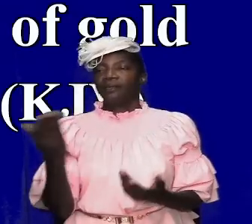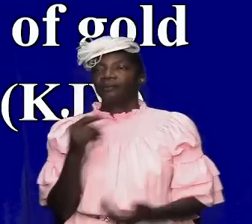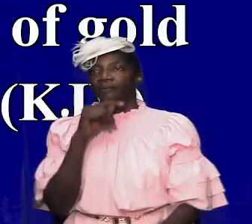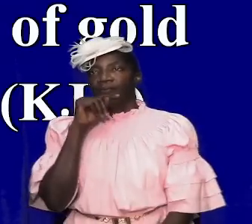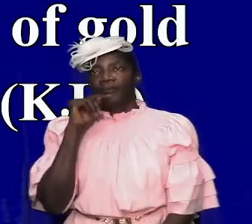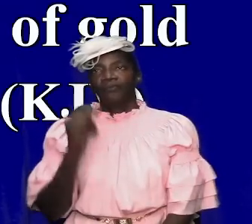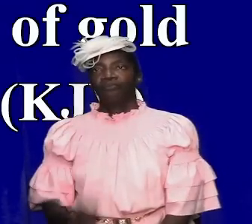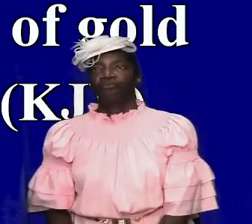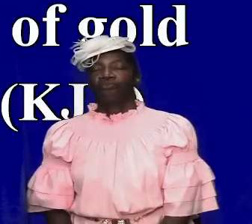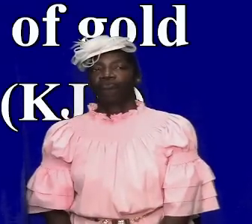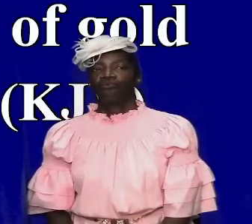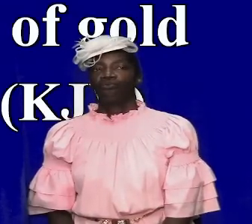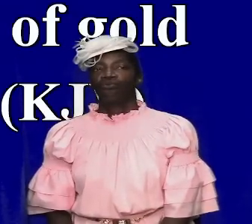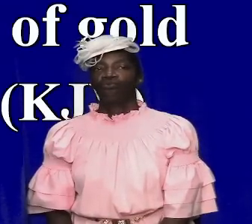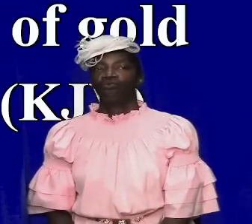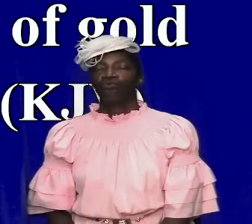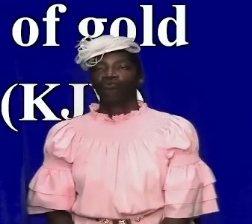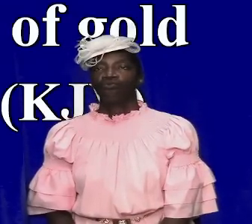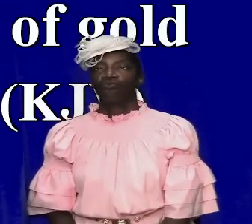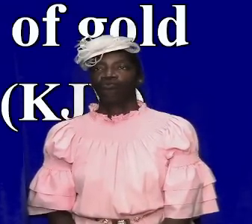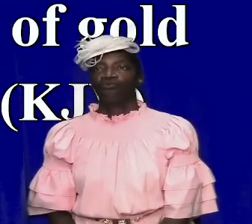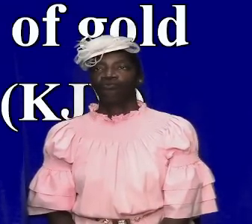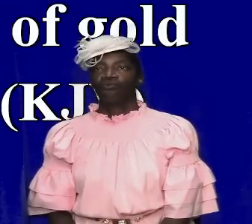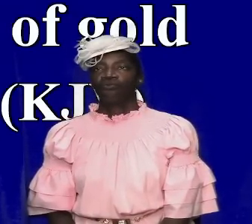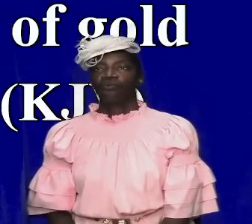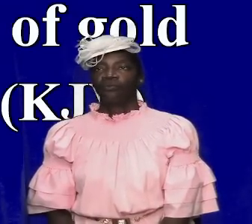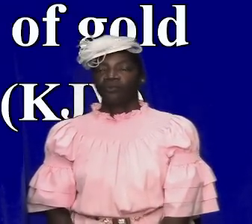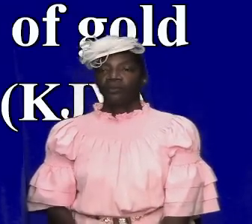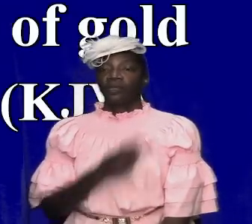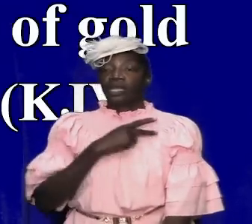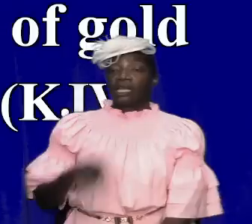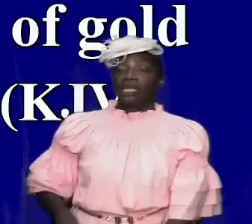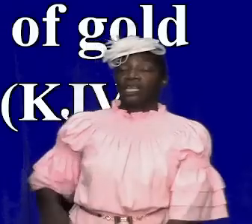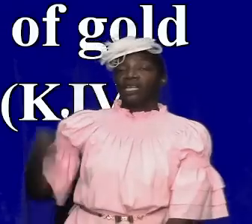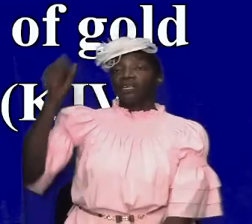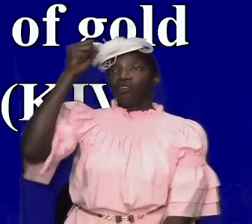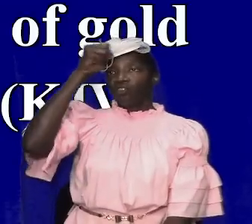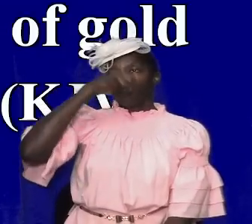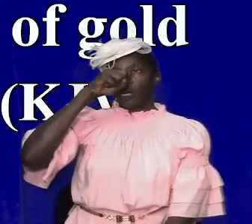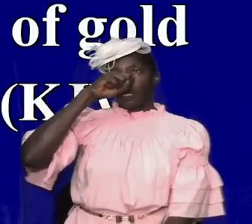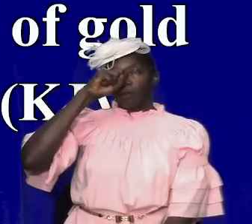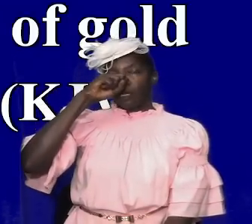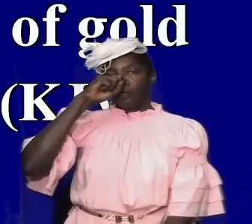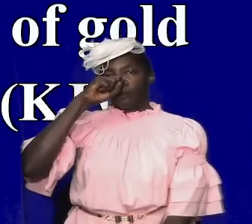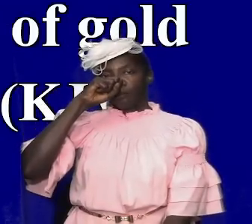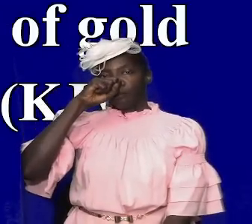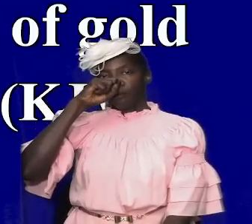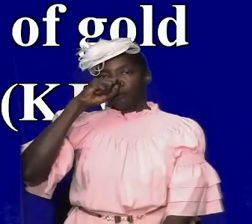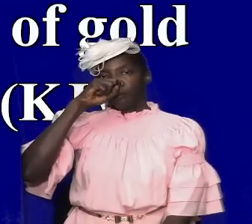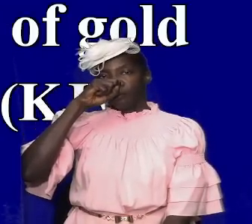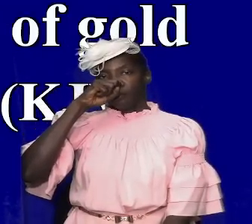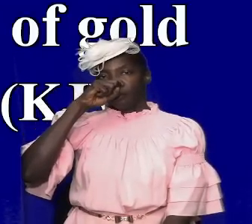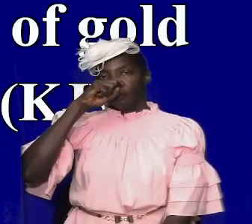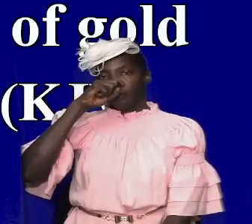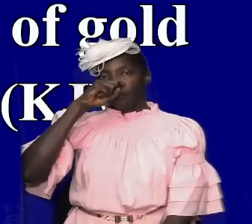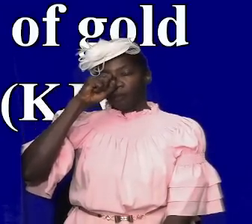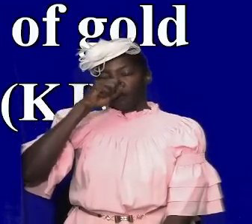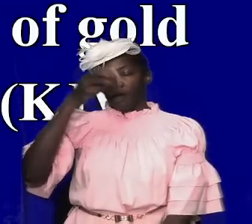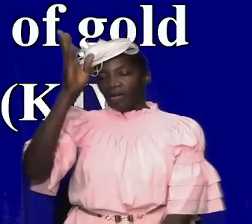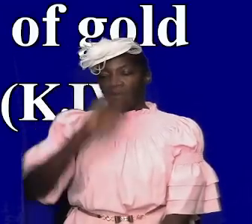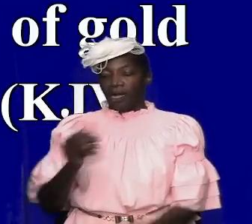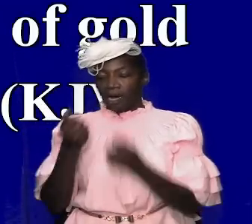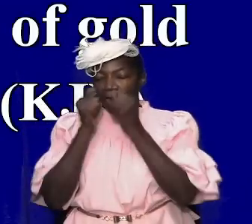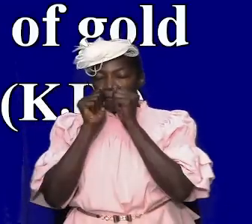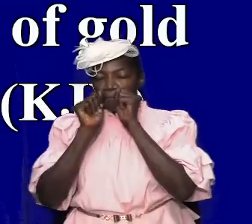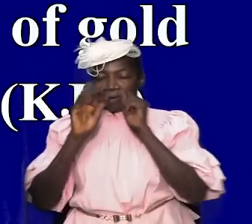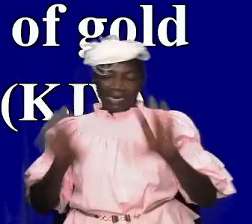chapter 10 verses 16 and 17 and king solomon this was solomon who god had blessed